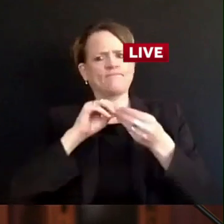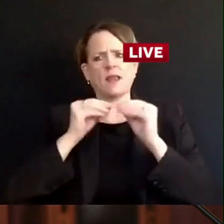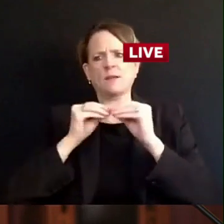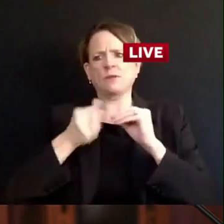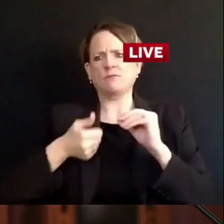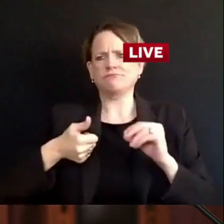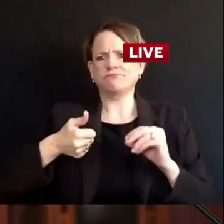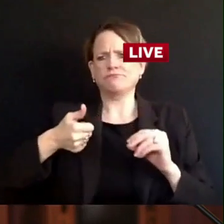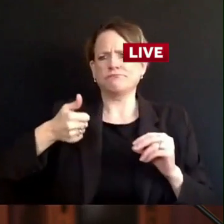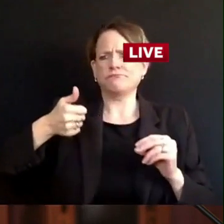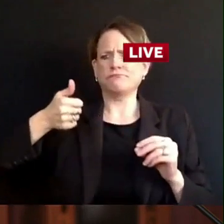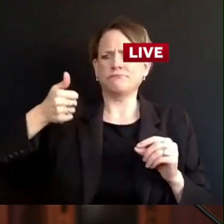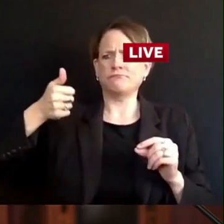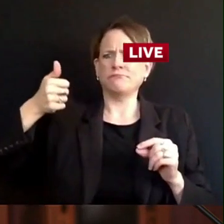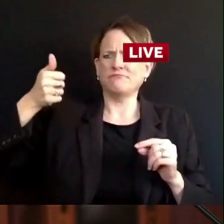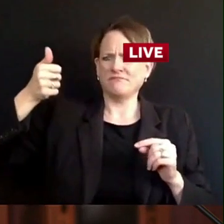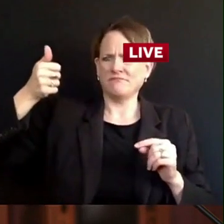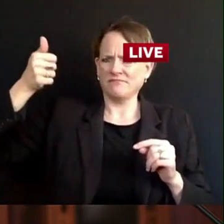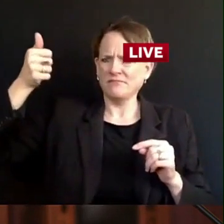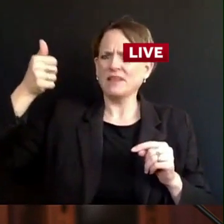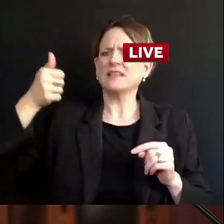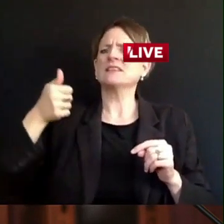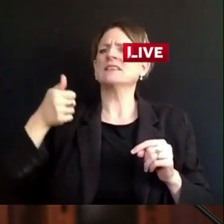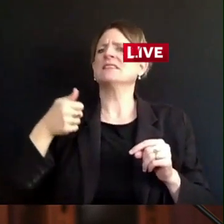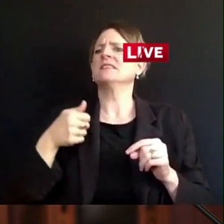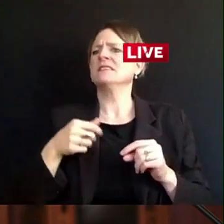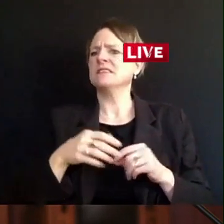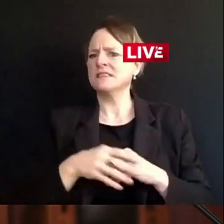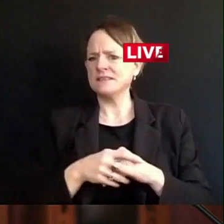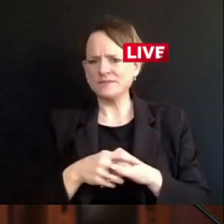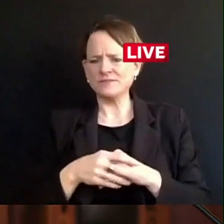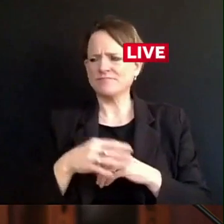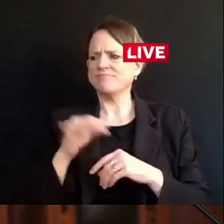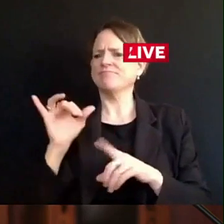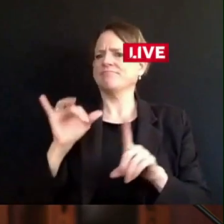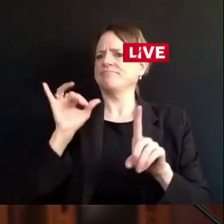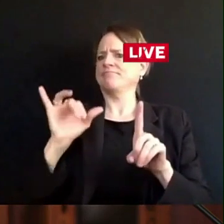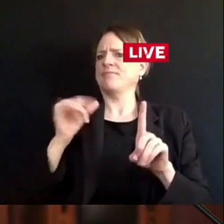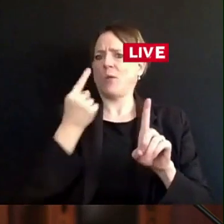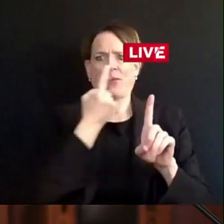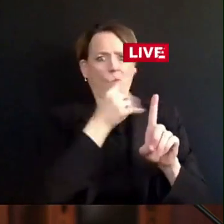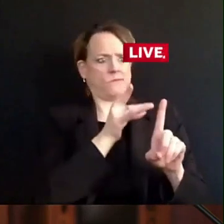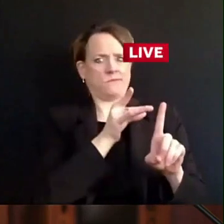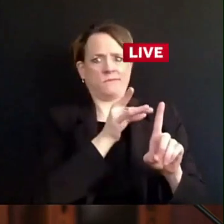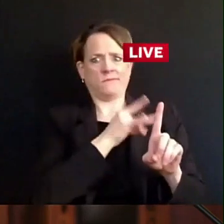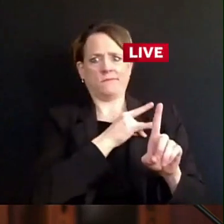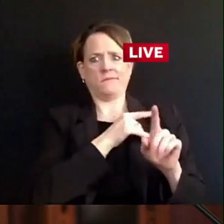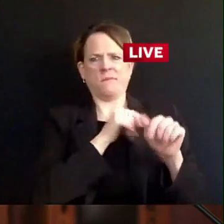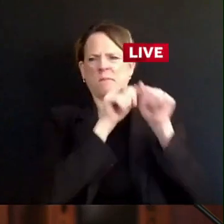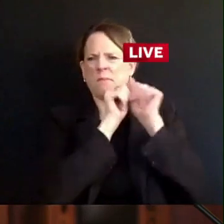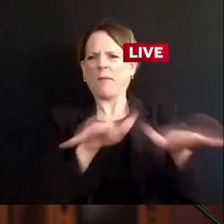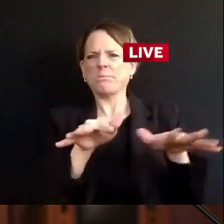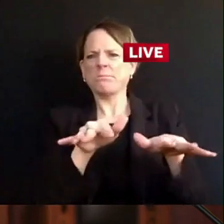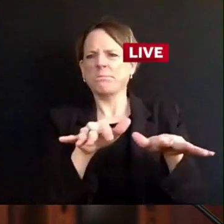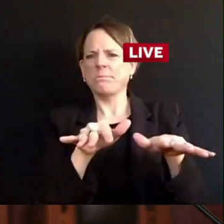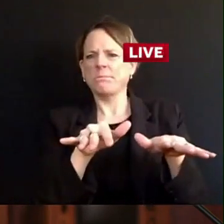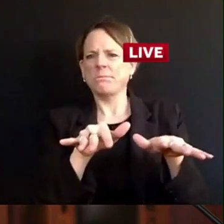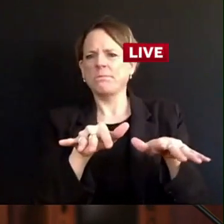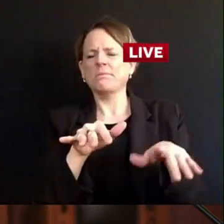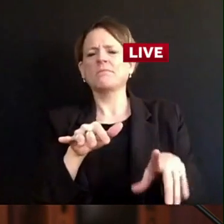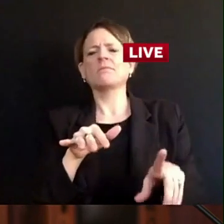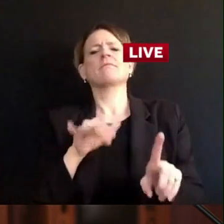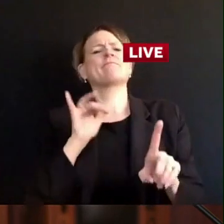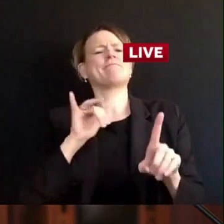from each case growing as people are less vigilant about those things like social distancing and gatherings and the mitigation